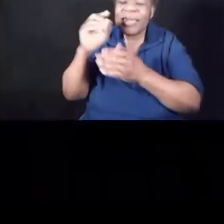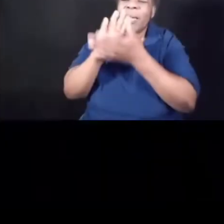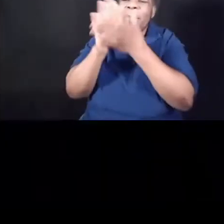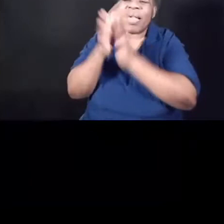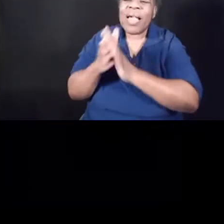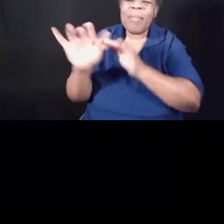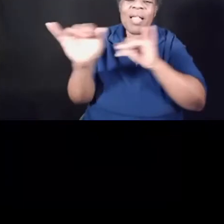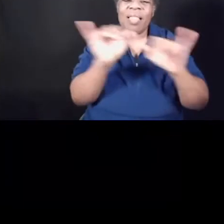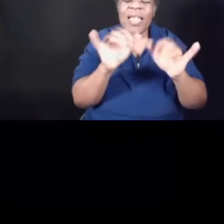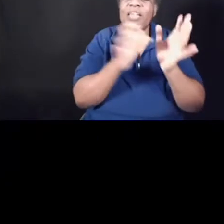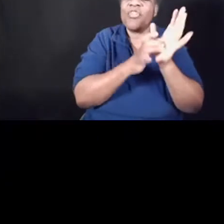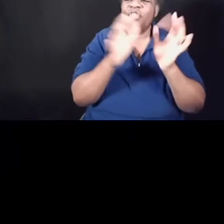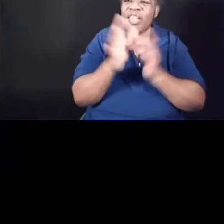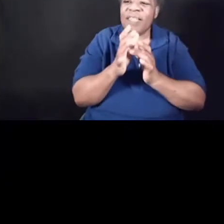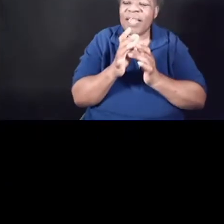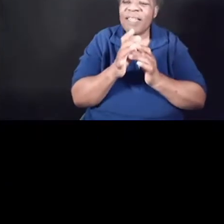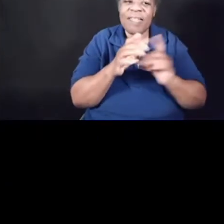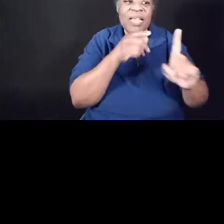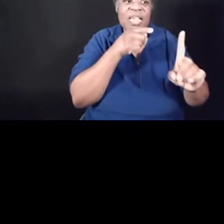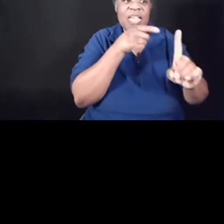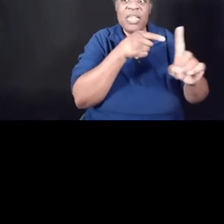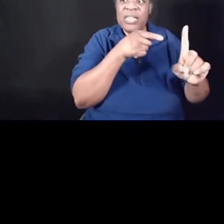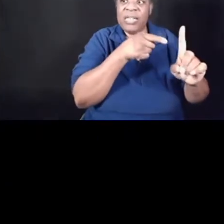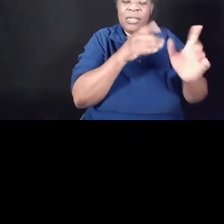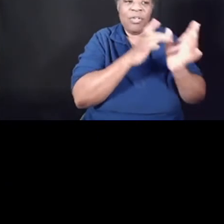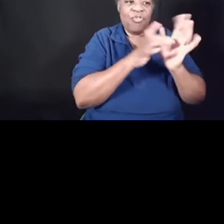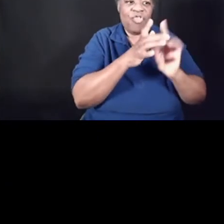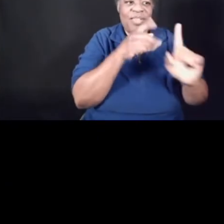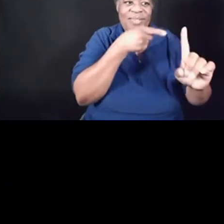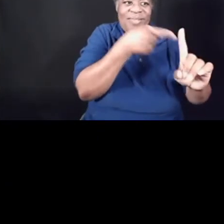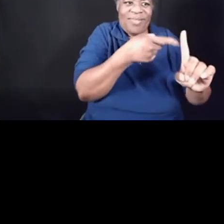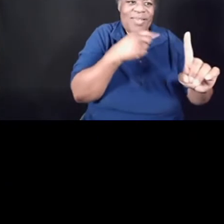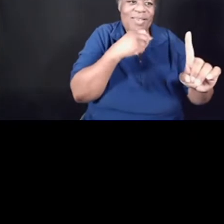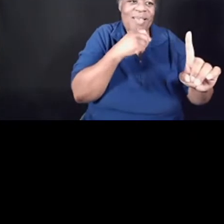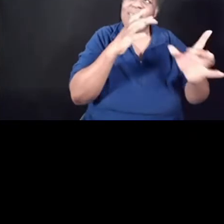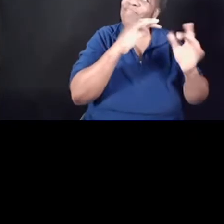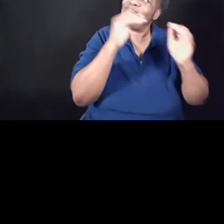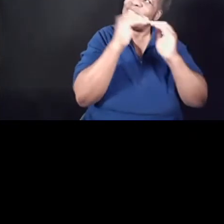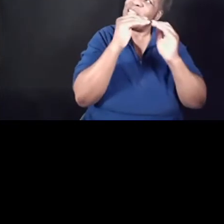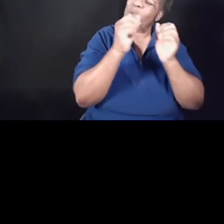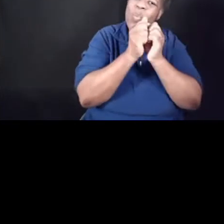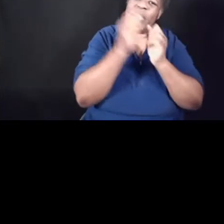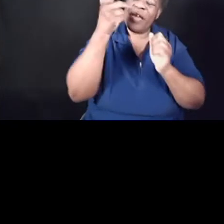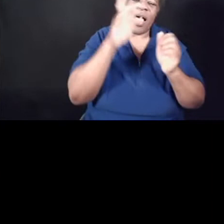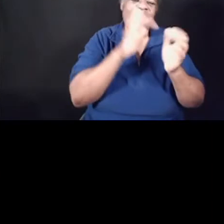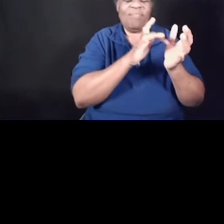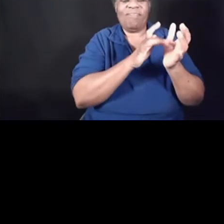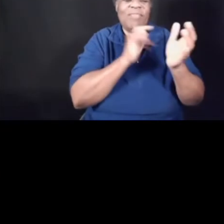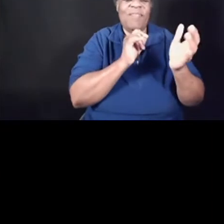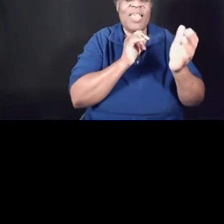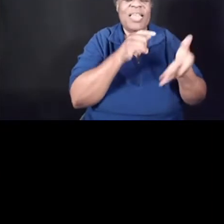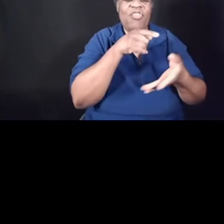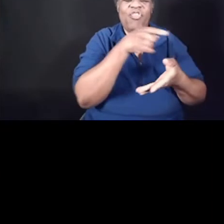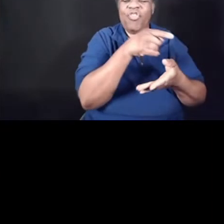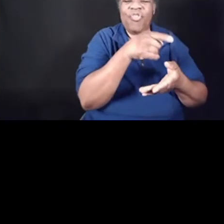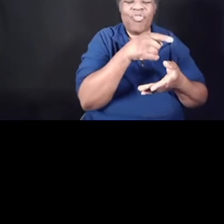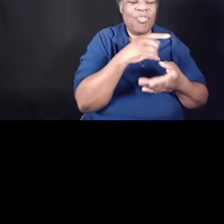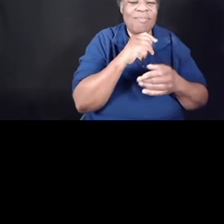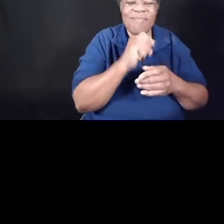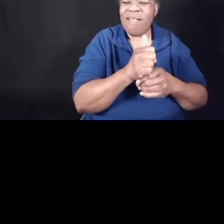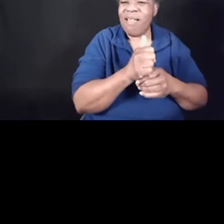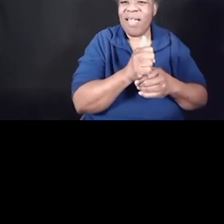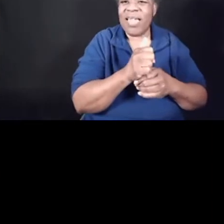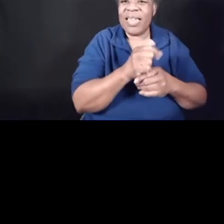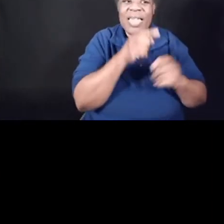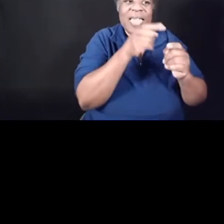Who, being in very nature God, did not consider equality with God something to be used to his own advantage. Rather, he made himself